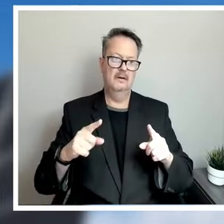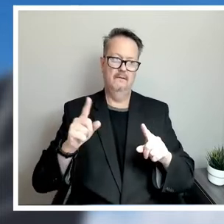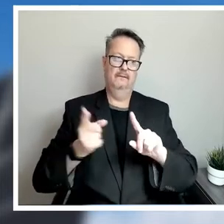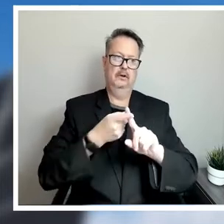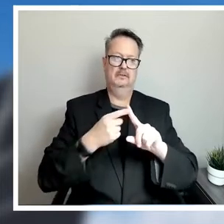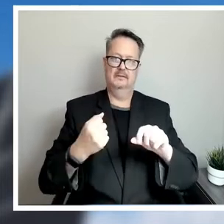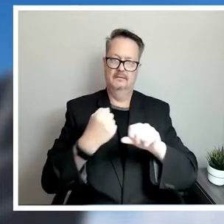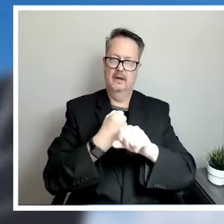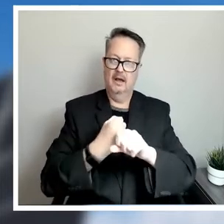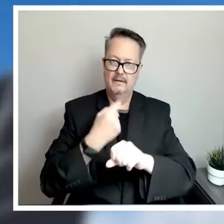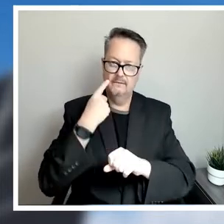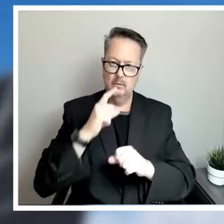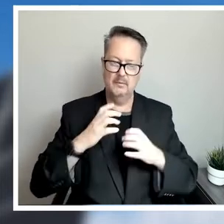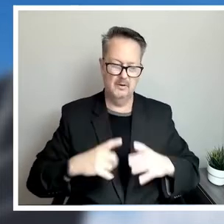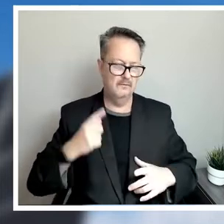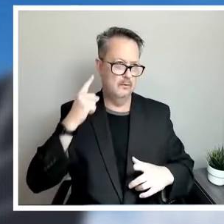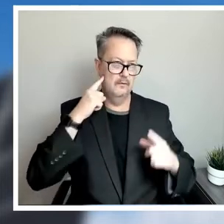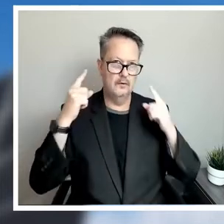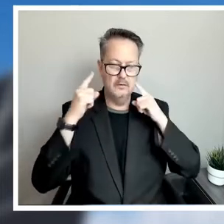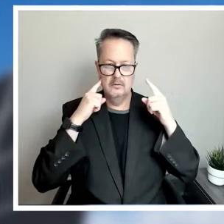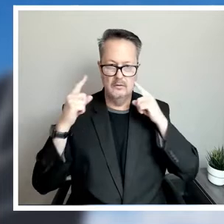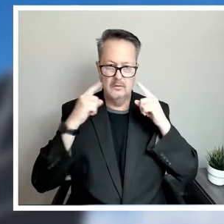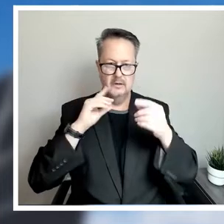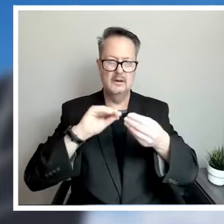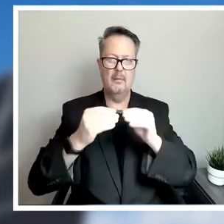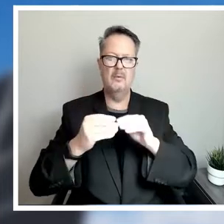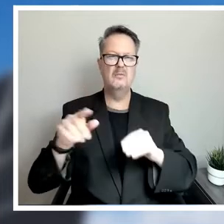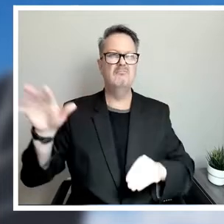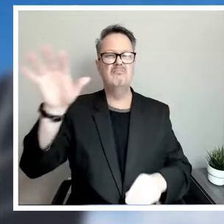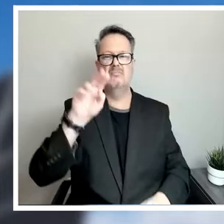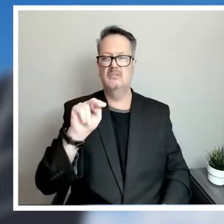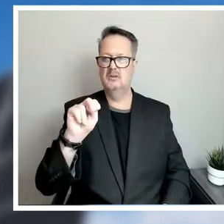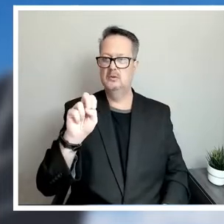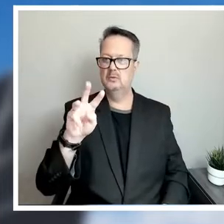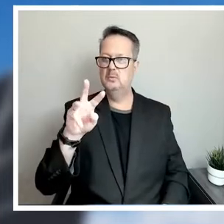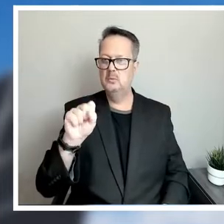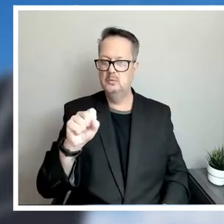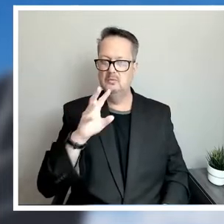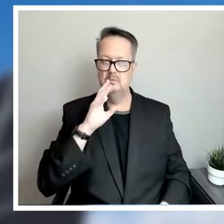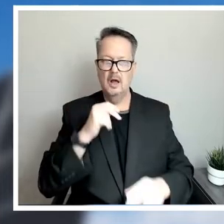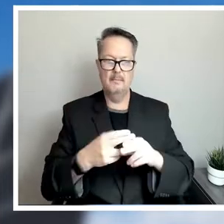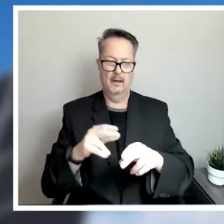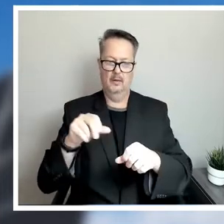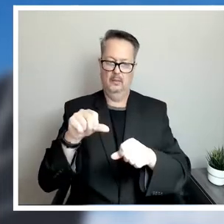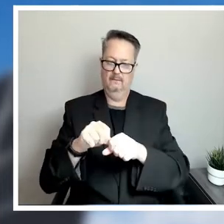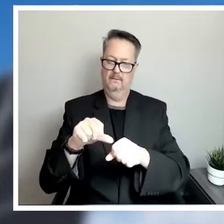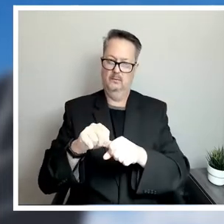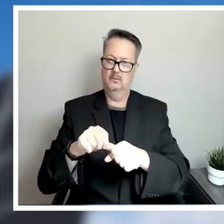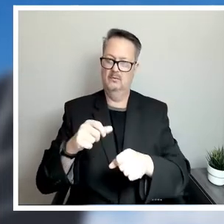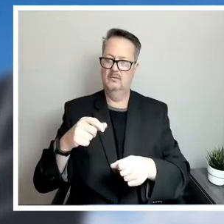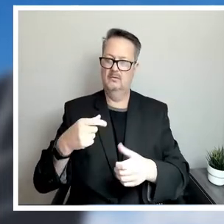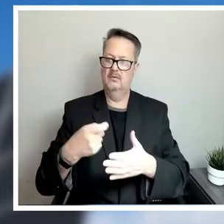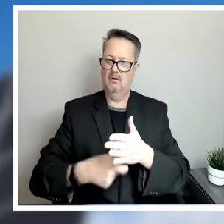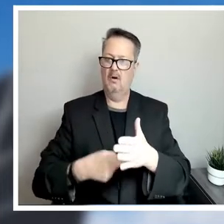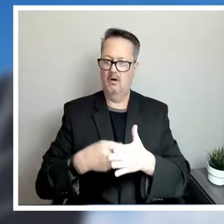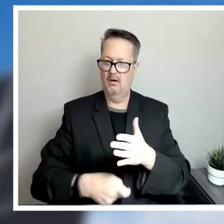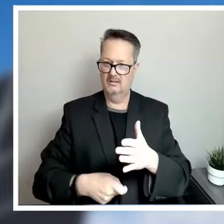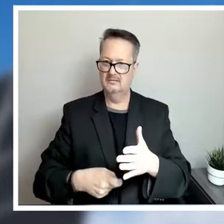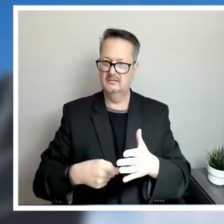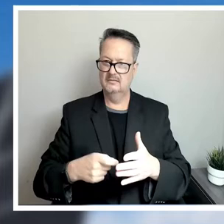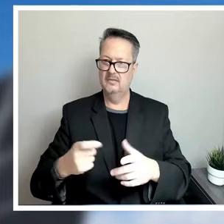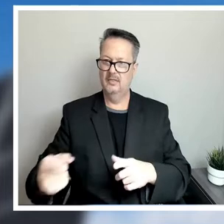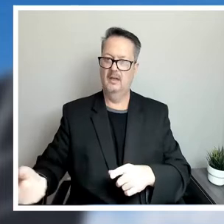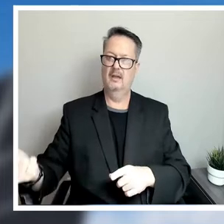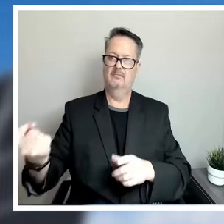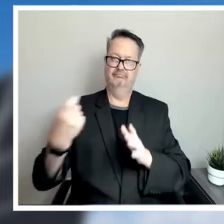of numbers in the news, and I'll talk about it a little bit later in terms of the fuel costs that we were charged. Of that billion dollars, we're disputing